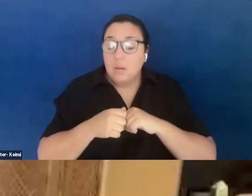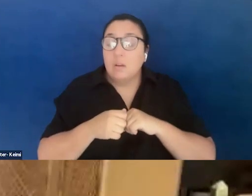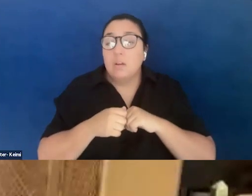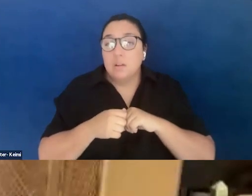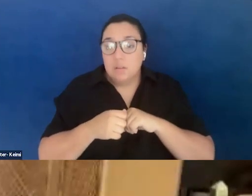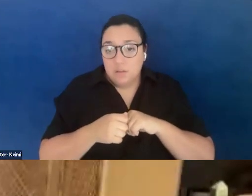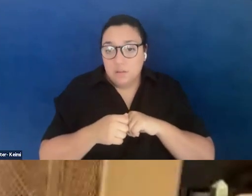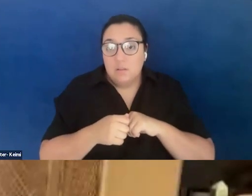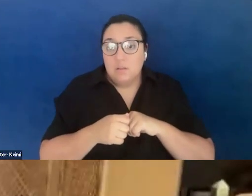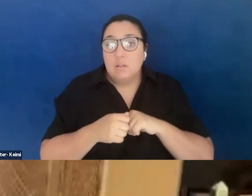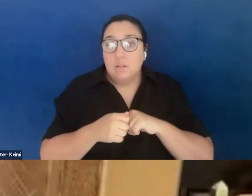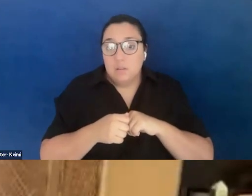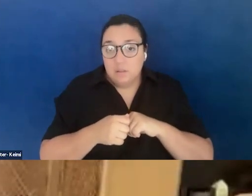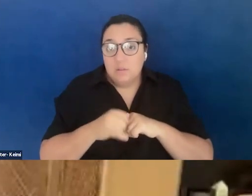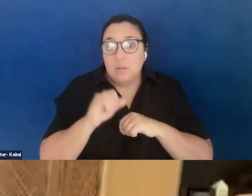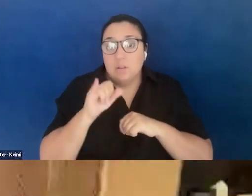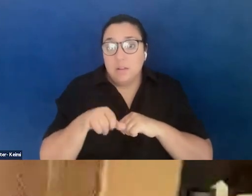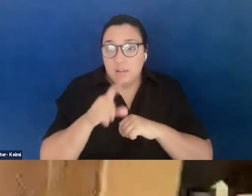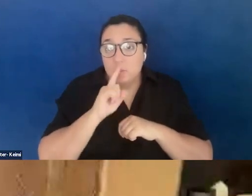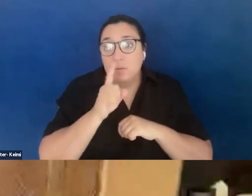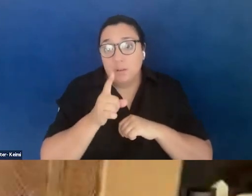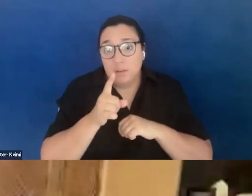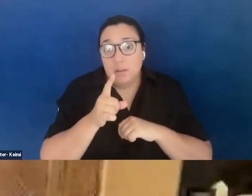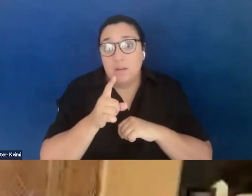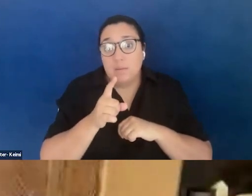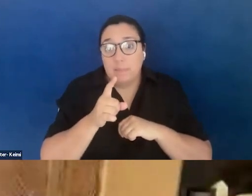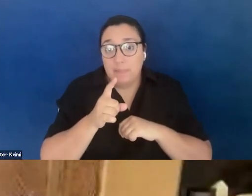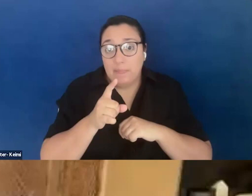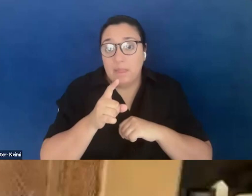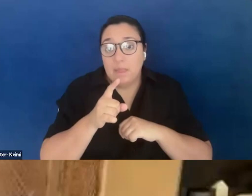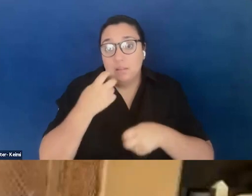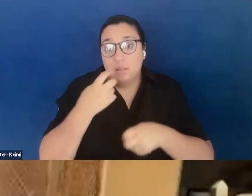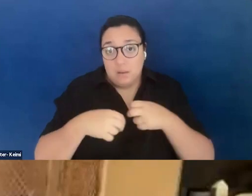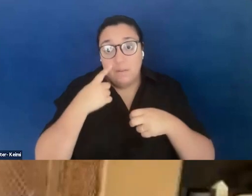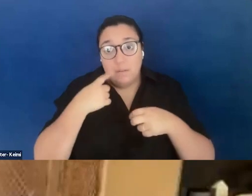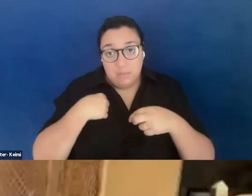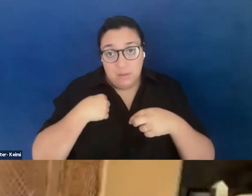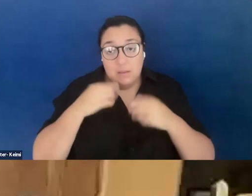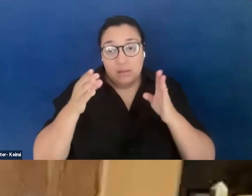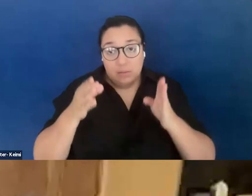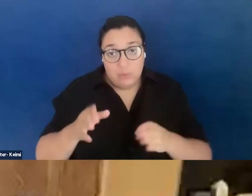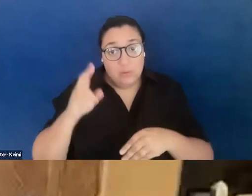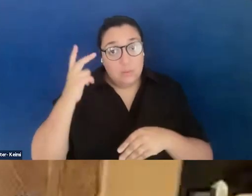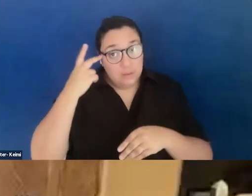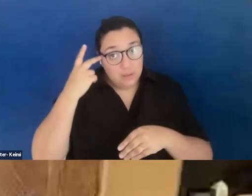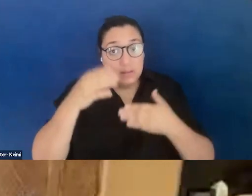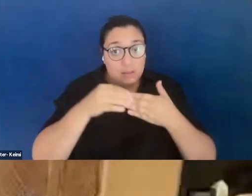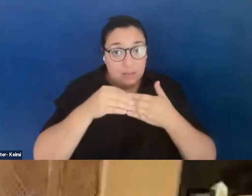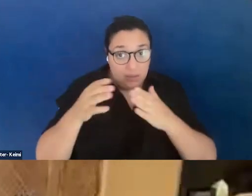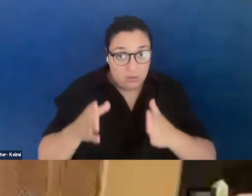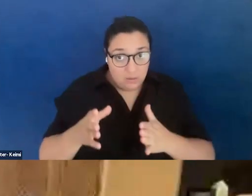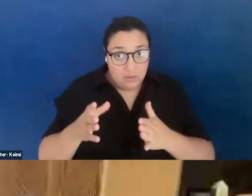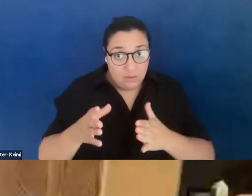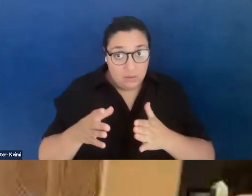really, like, incredibly difficult for me as a person politically and as a leader. Like, this is, like, a new